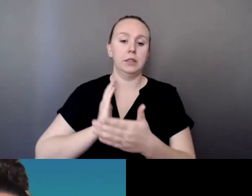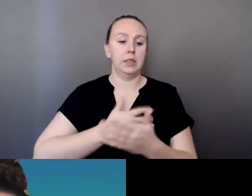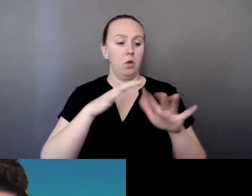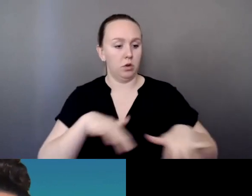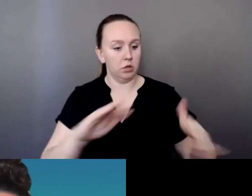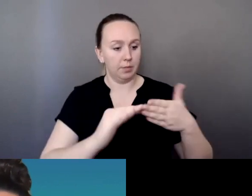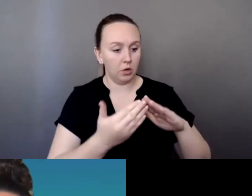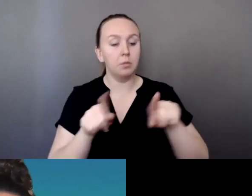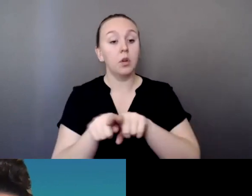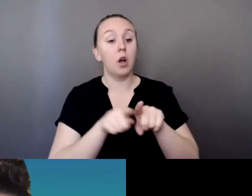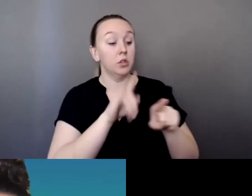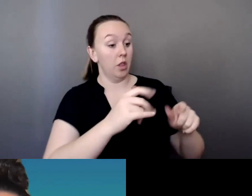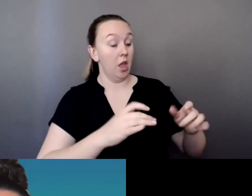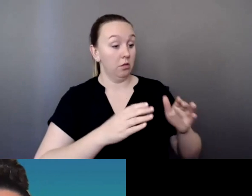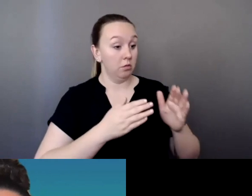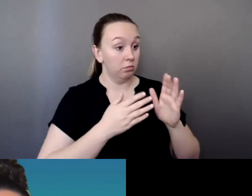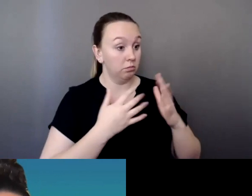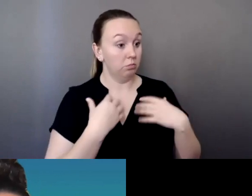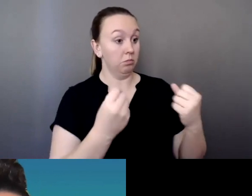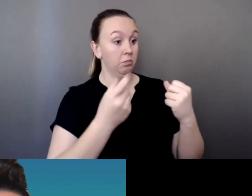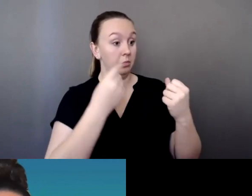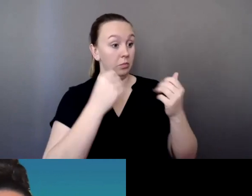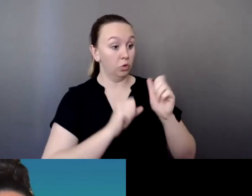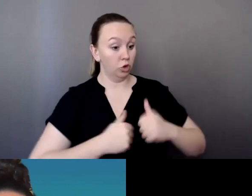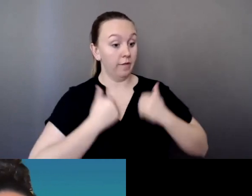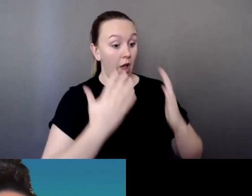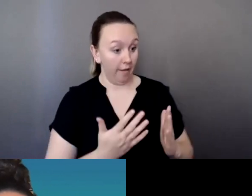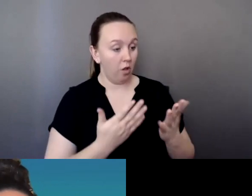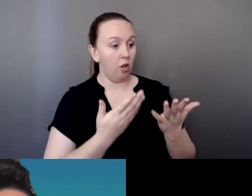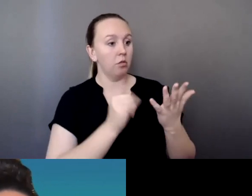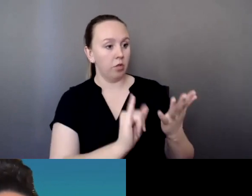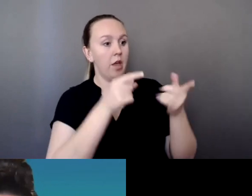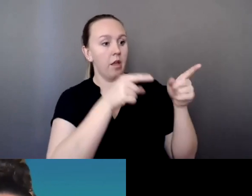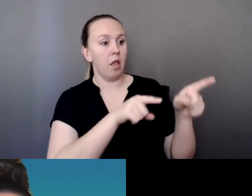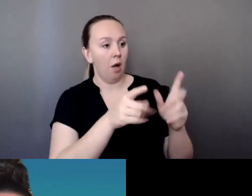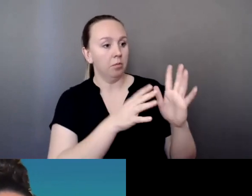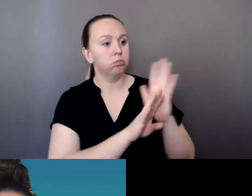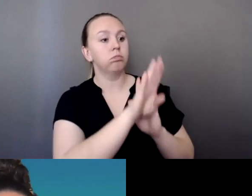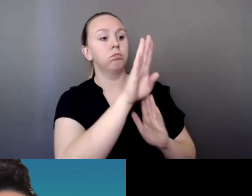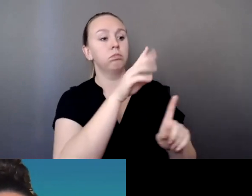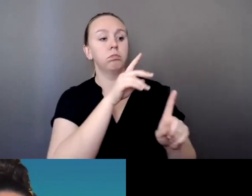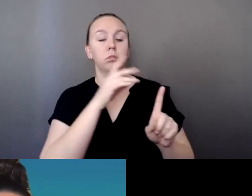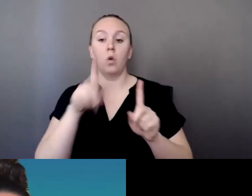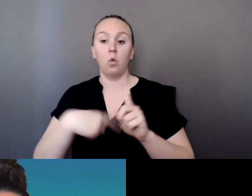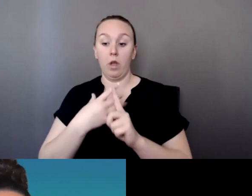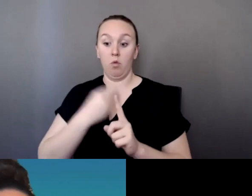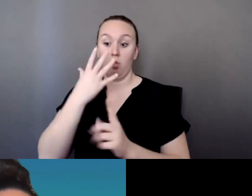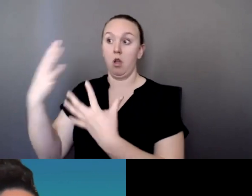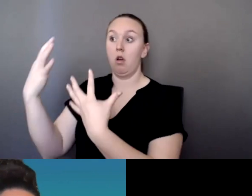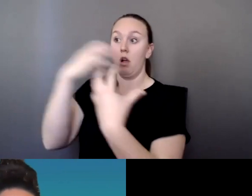resilience and survival that took place in the face of settler colonialism. Many of those effects we're still feeling today.